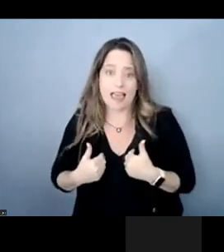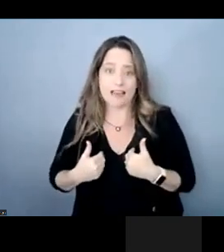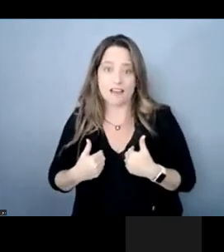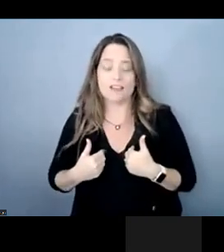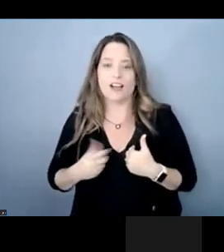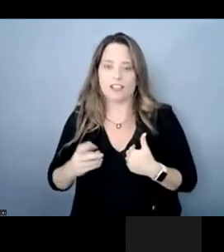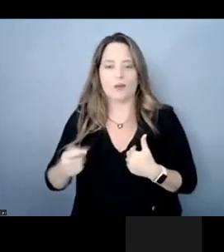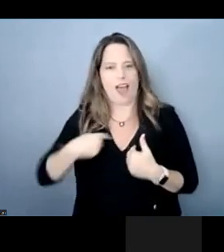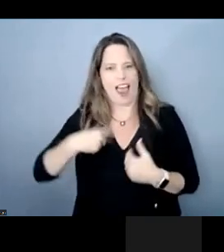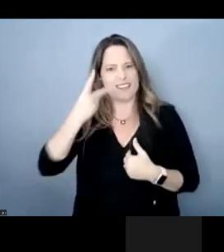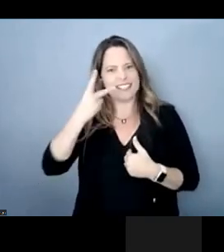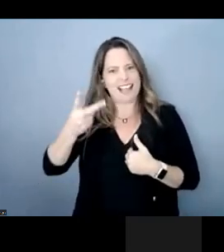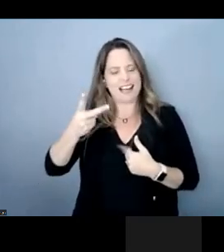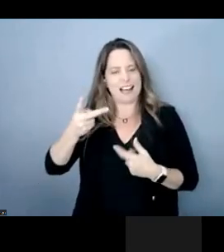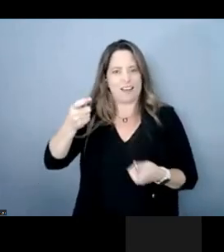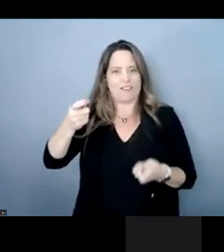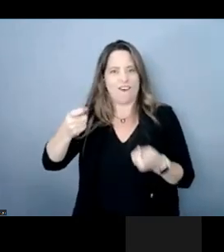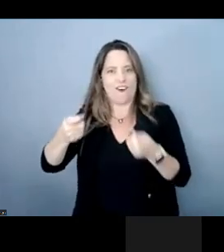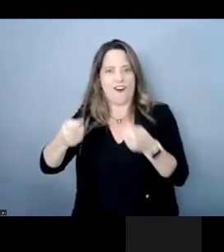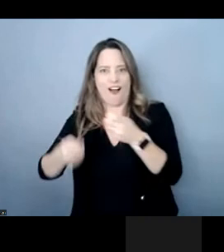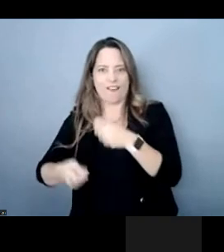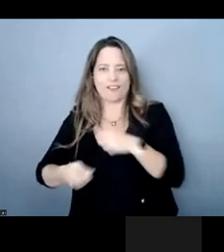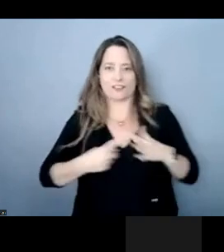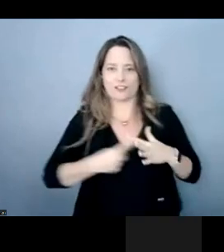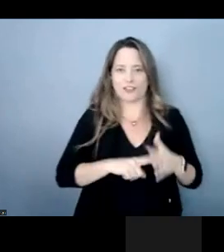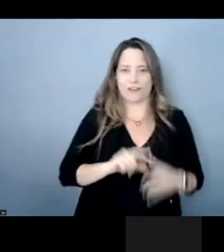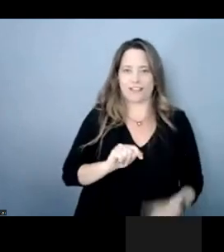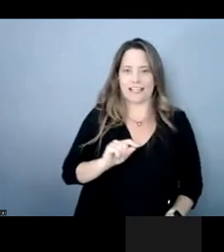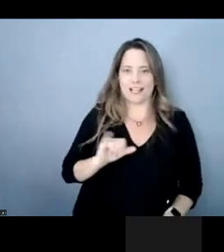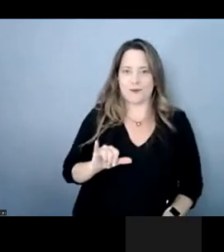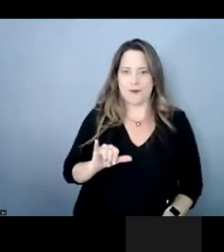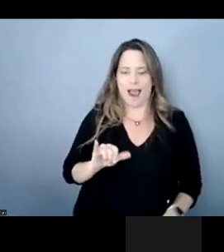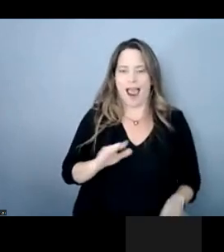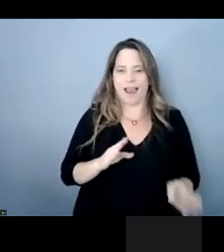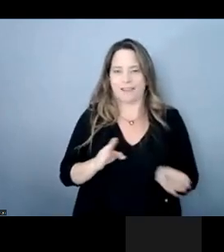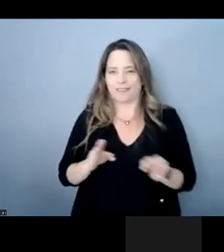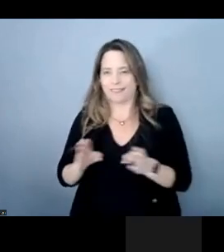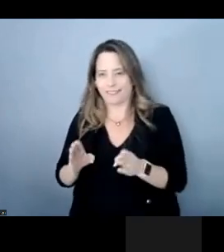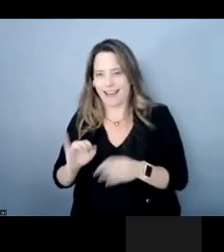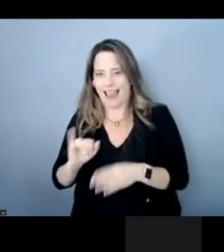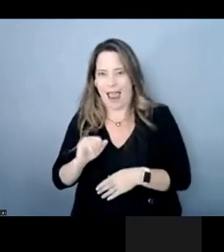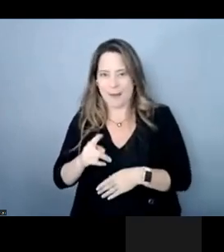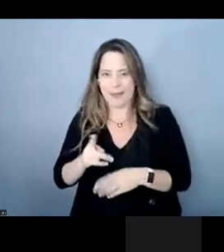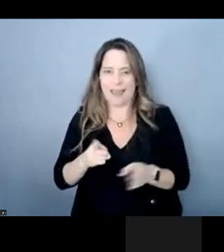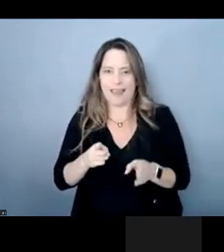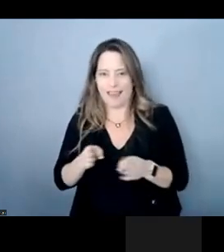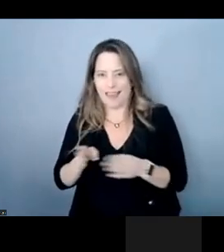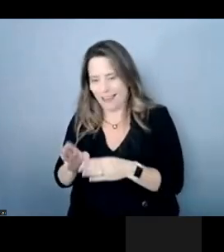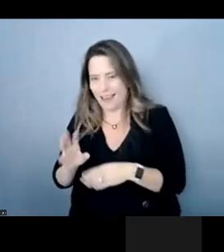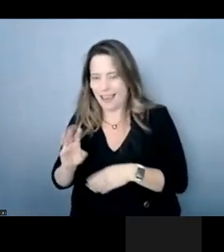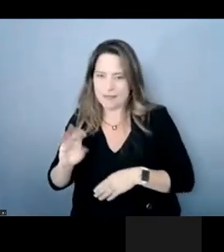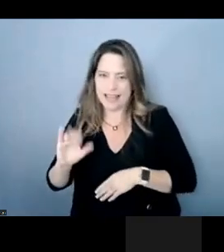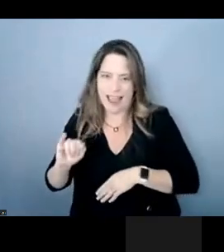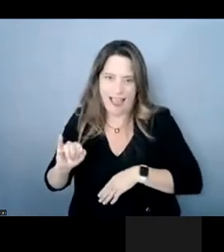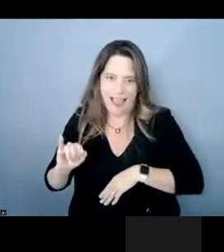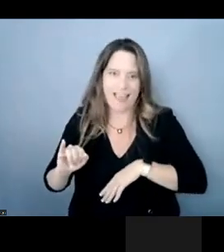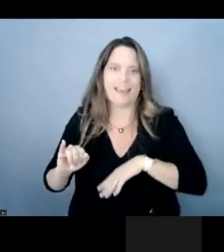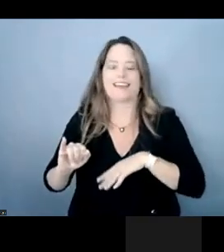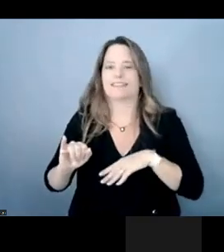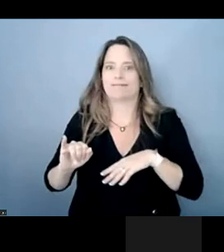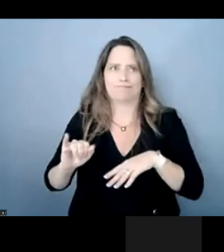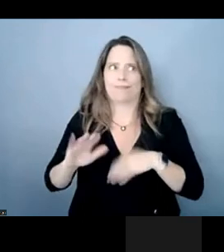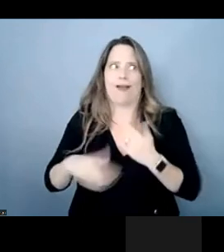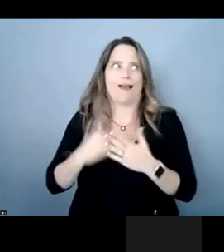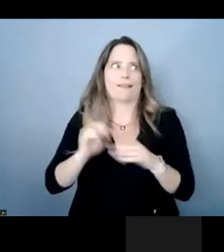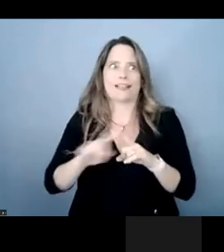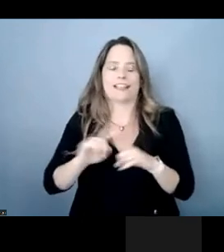evolve uh from the tty's to ip uh relay invented by mci to all the other types of